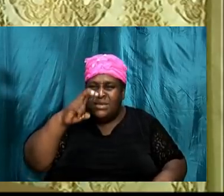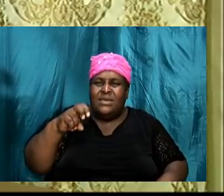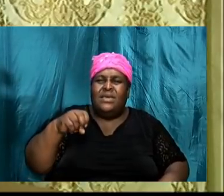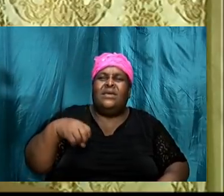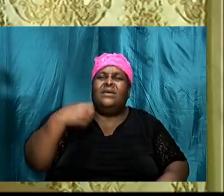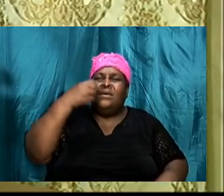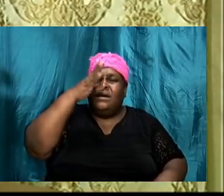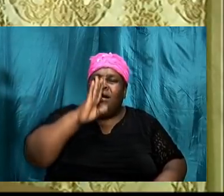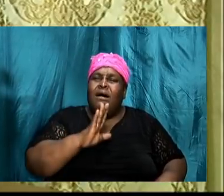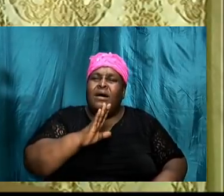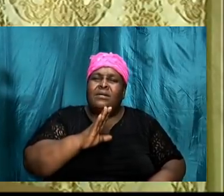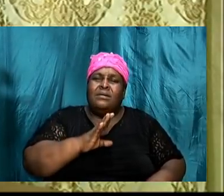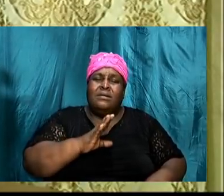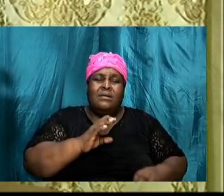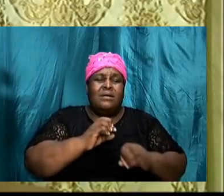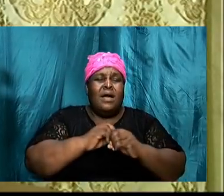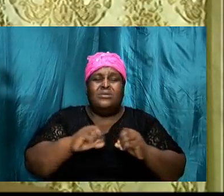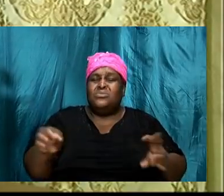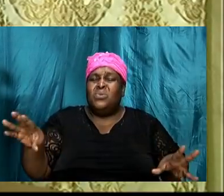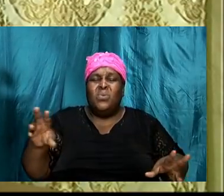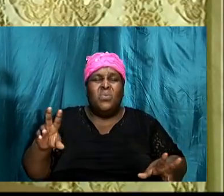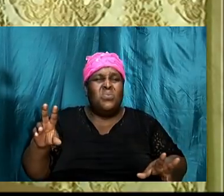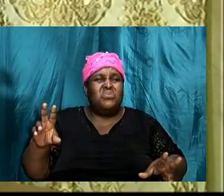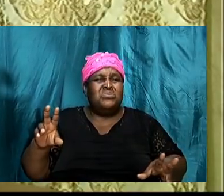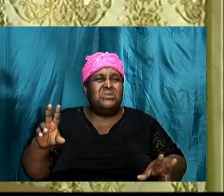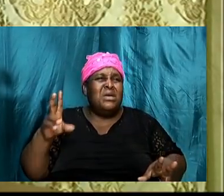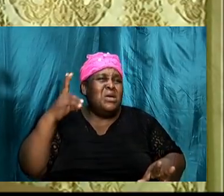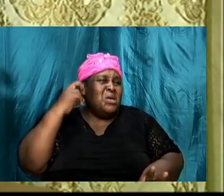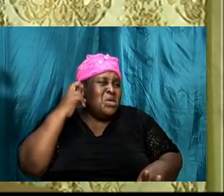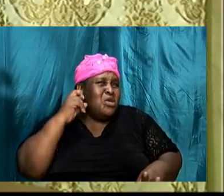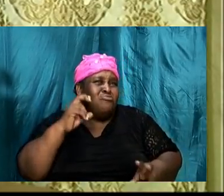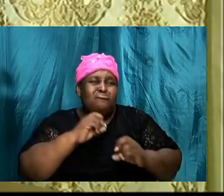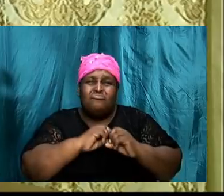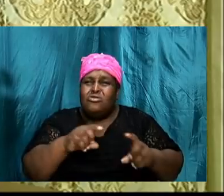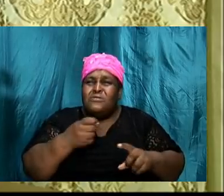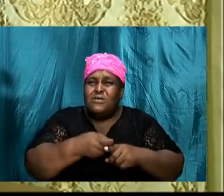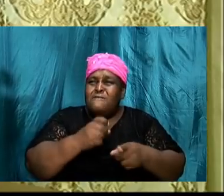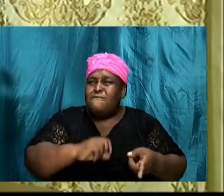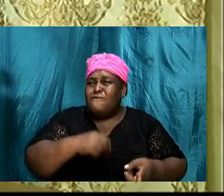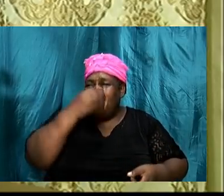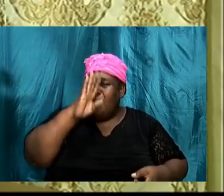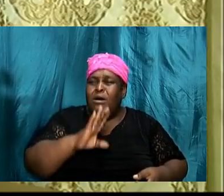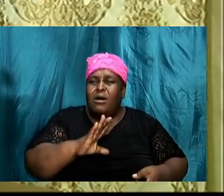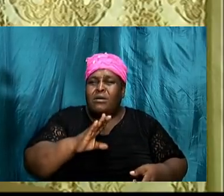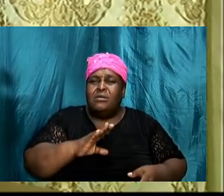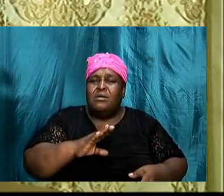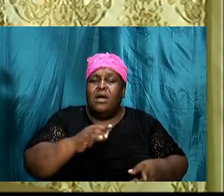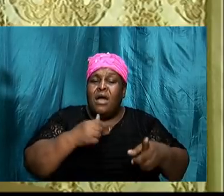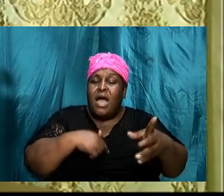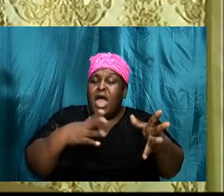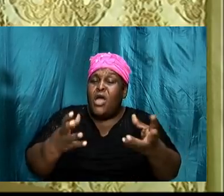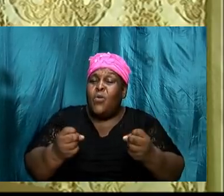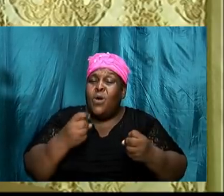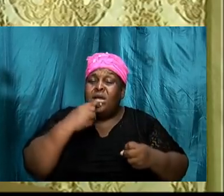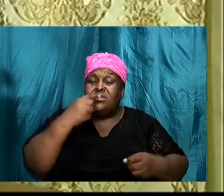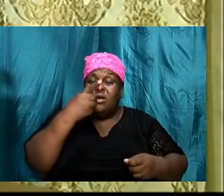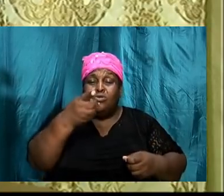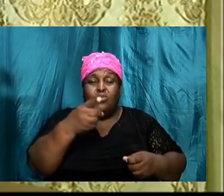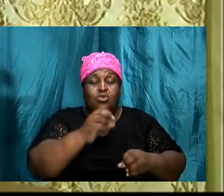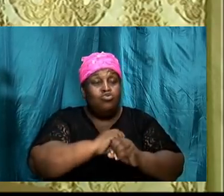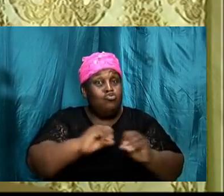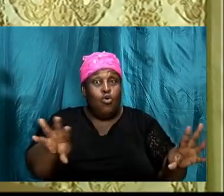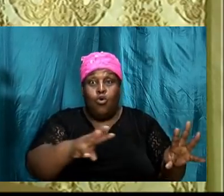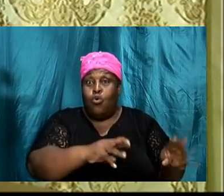thing and you don't hear anything from God I would like to tell you not to move don't move until